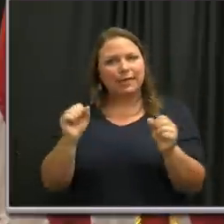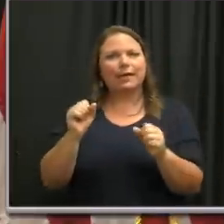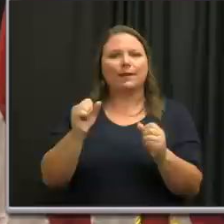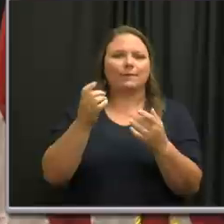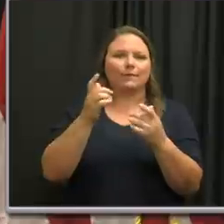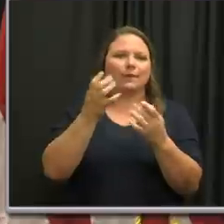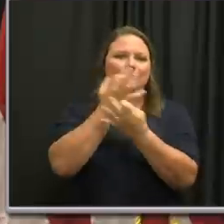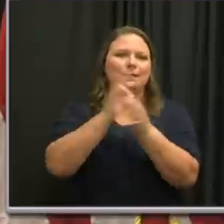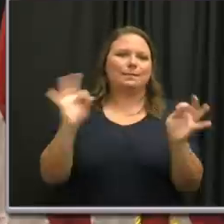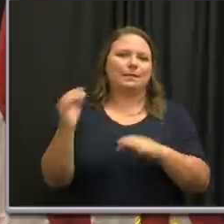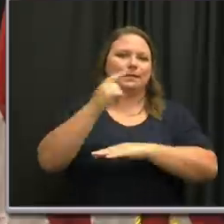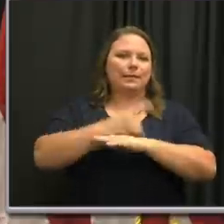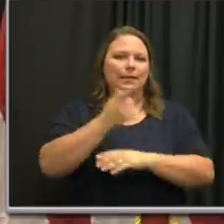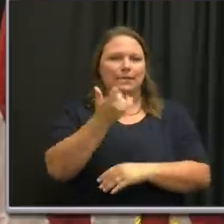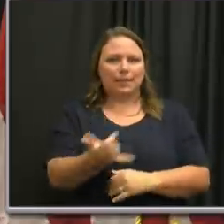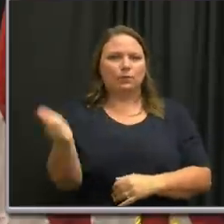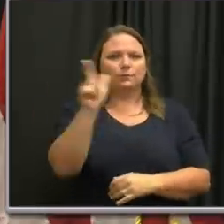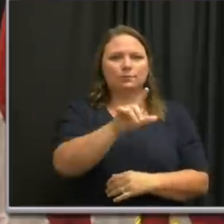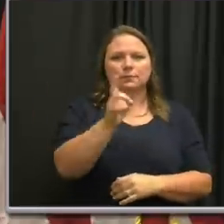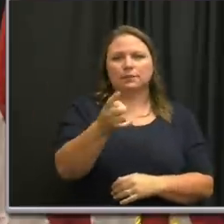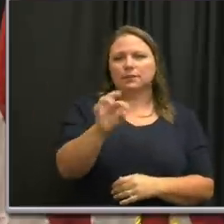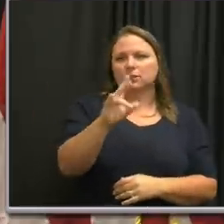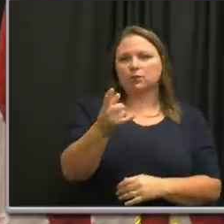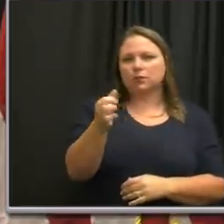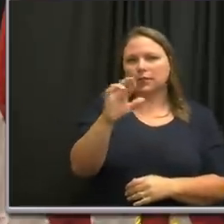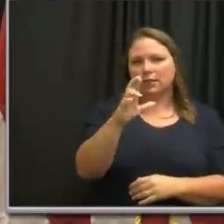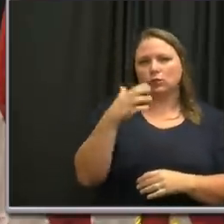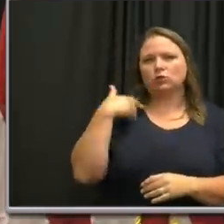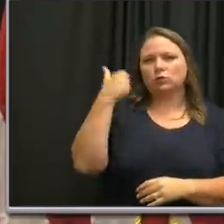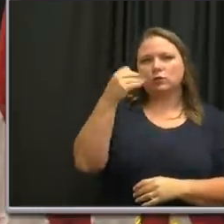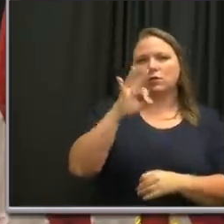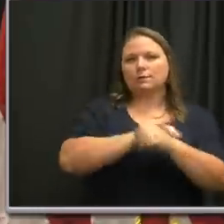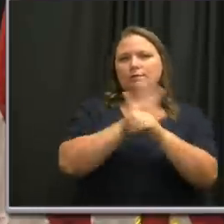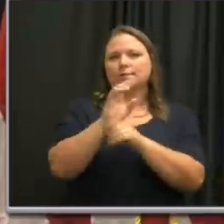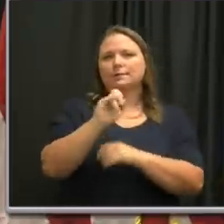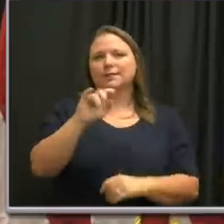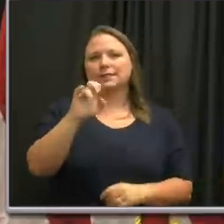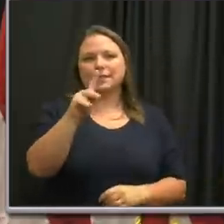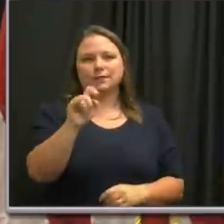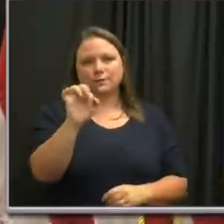over to Dr. Alex Johanger, Chair of the Metro Coronavirus Task Force.